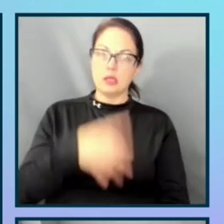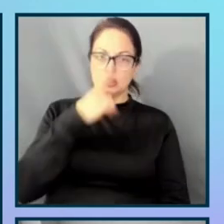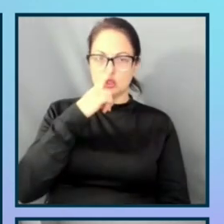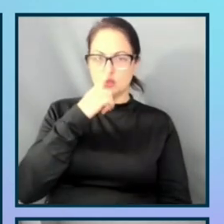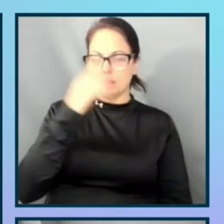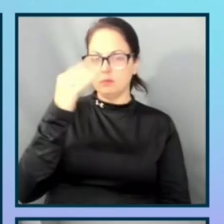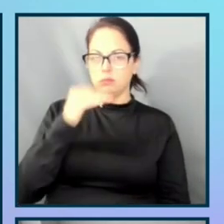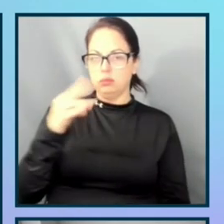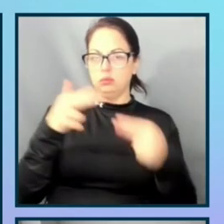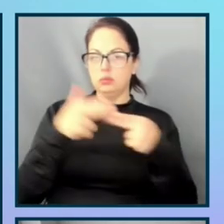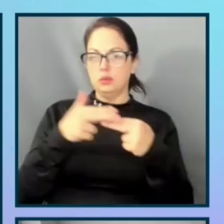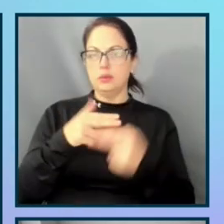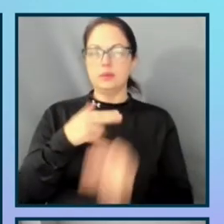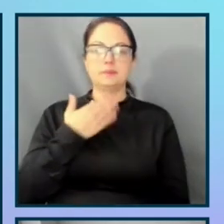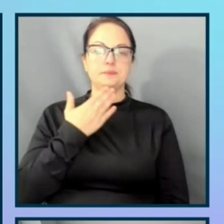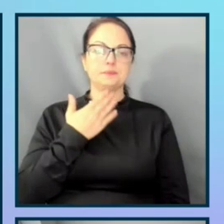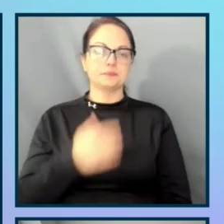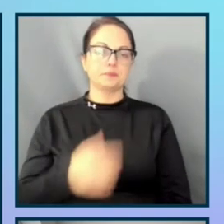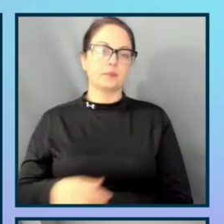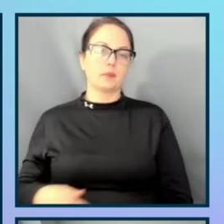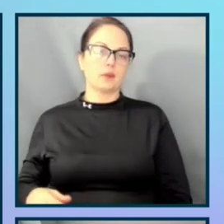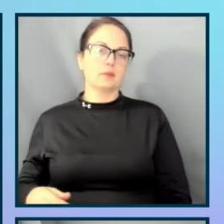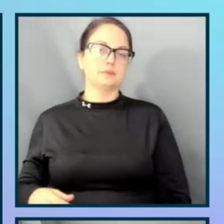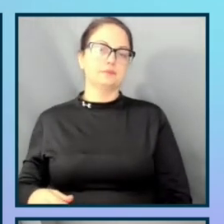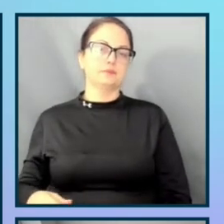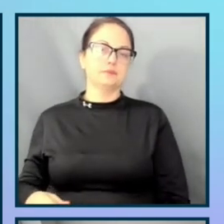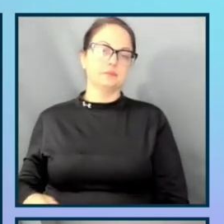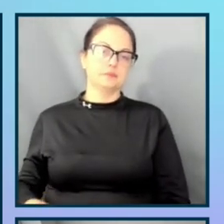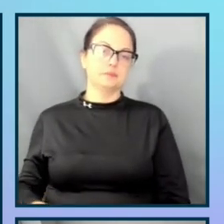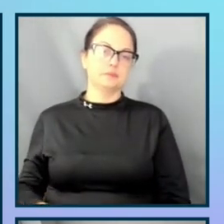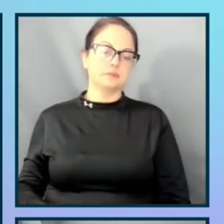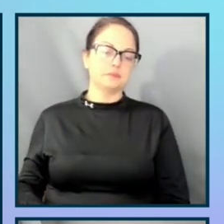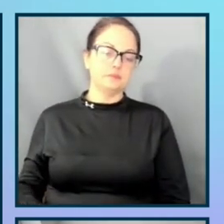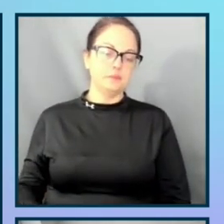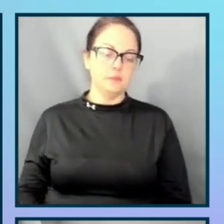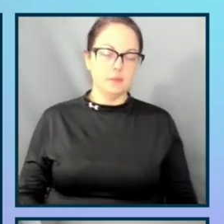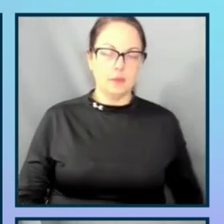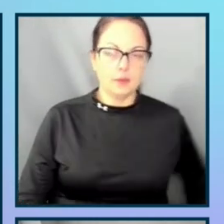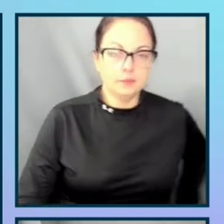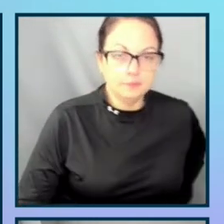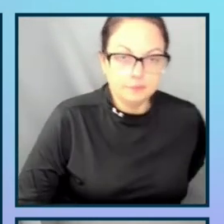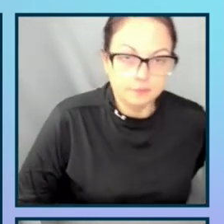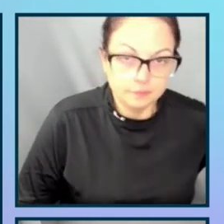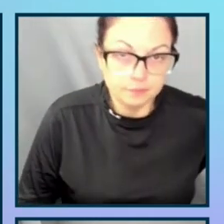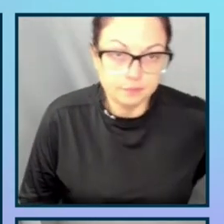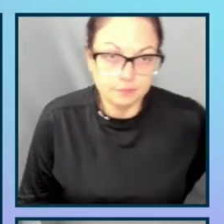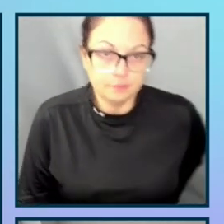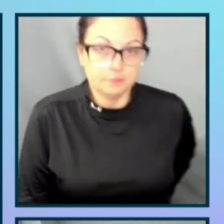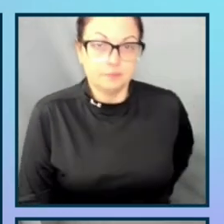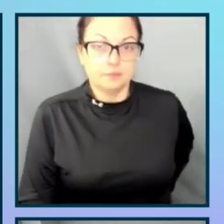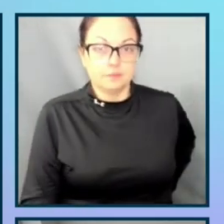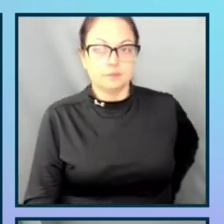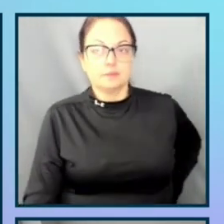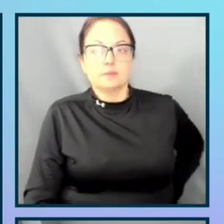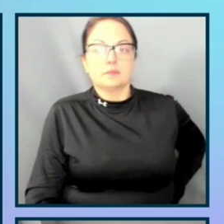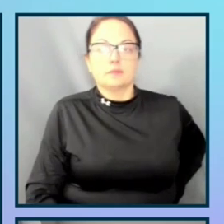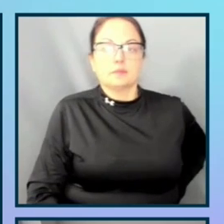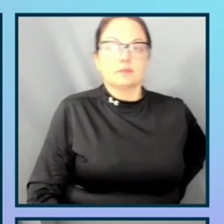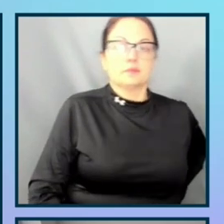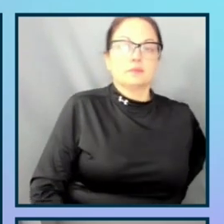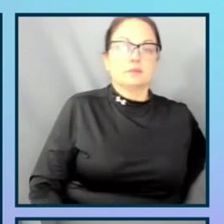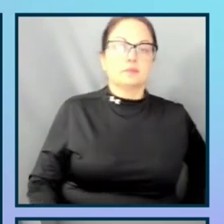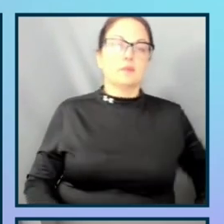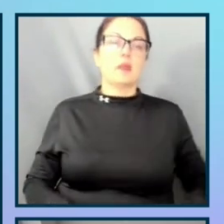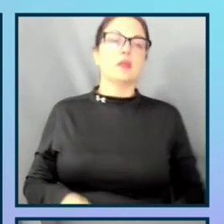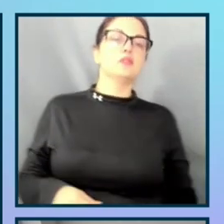the next slide, please? So similarly, in a poll, a Twitter poll conducted by